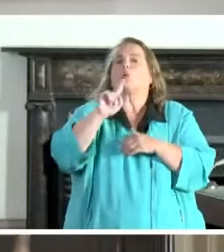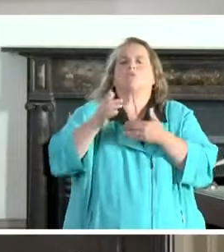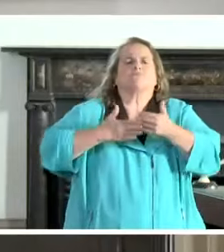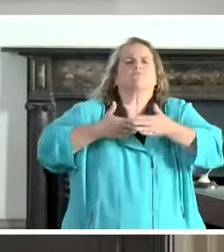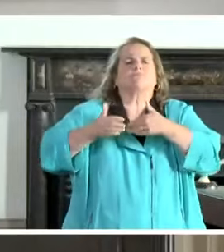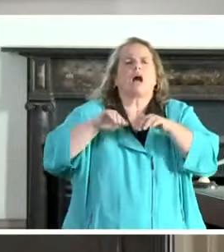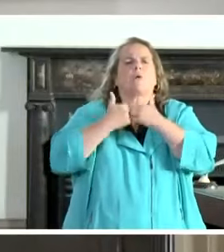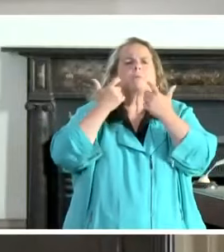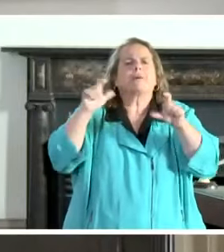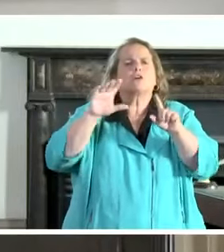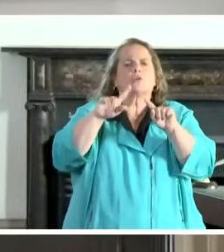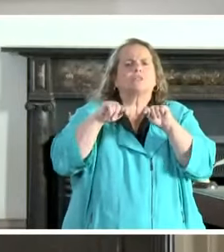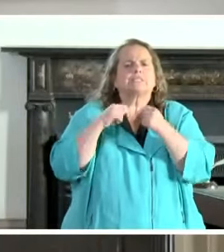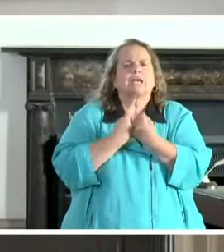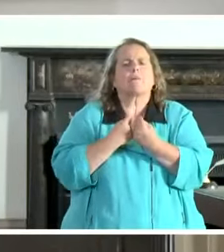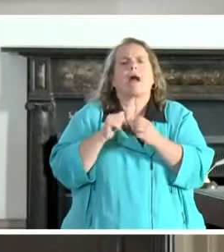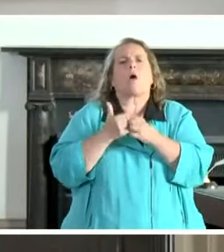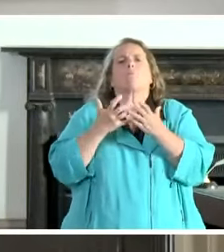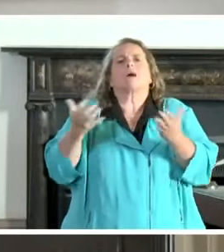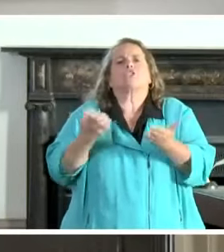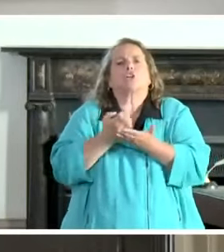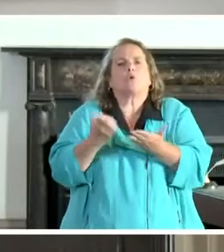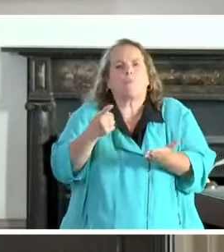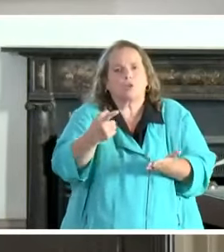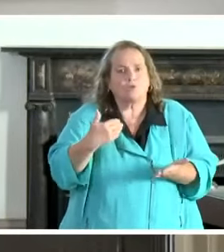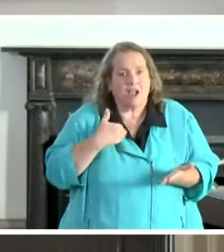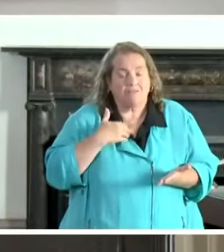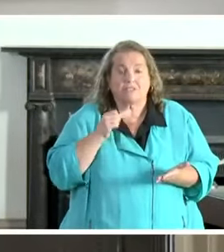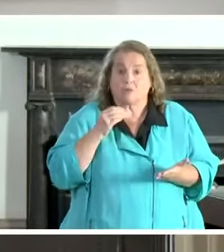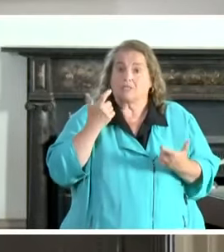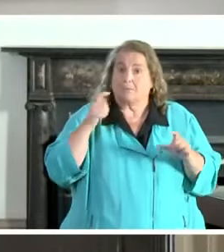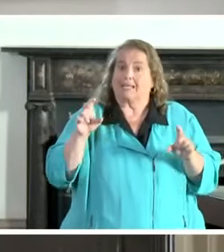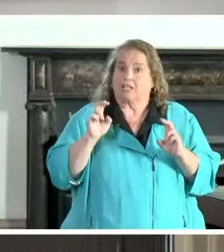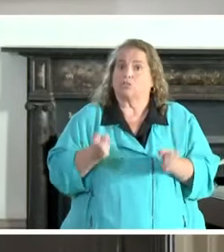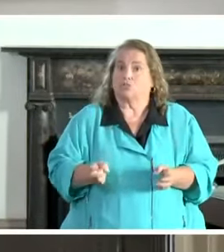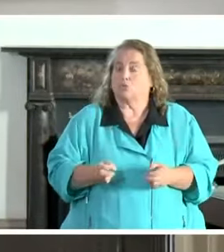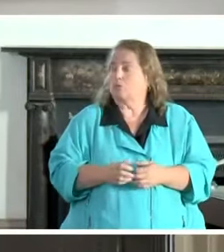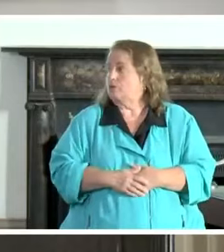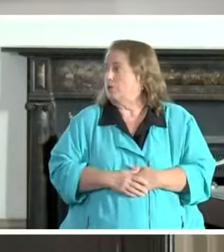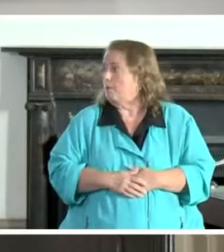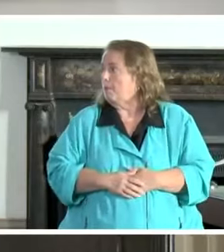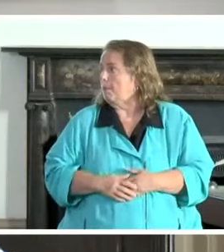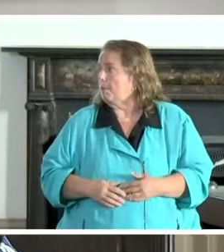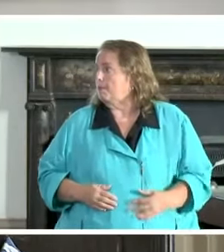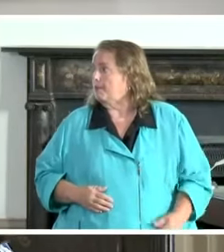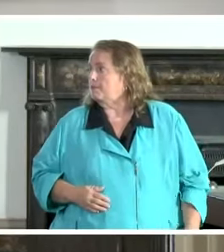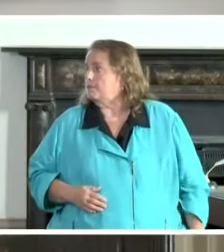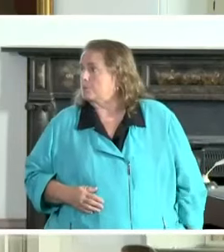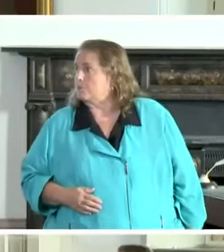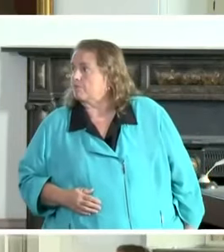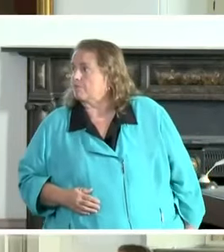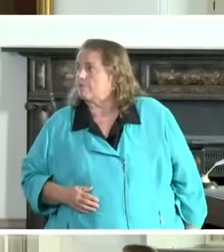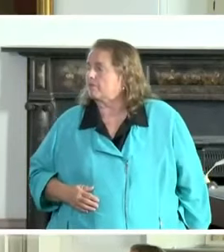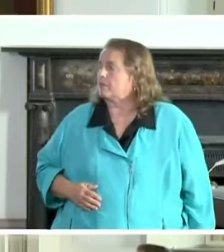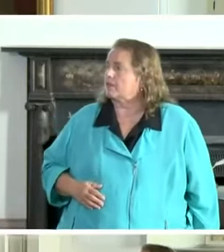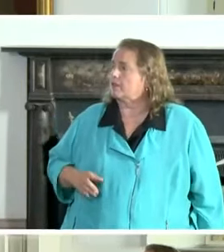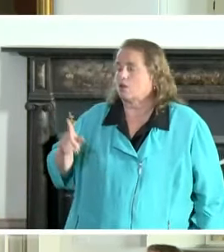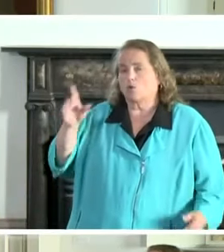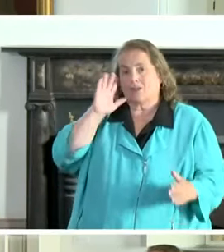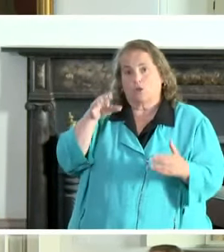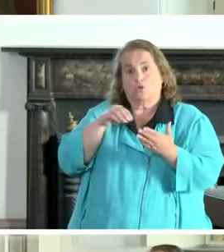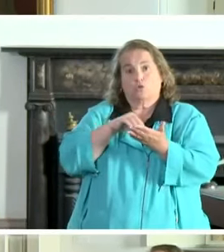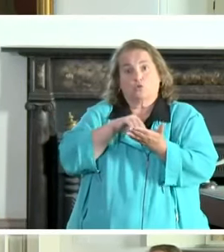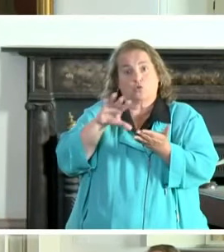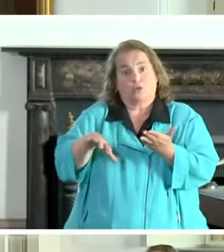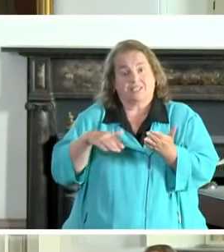big your team is or how much equipment they have. And so that's going to be a real issue moving forward. Will students face discipline or not